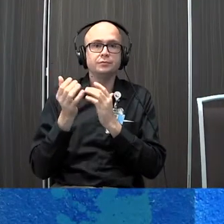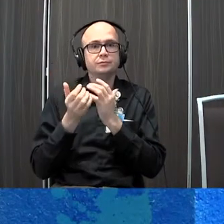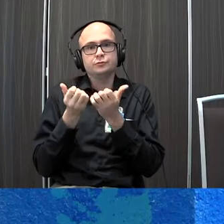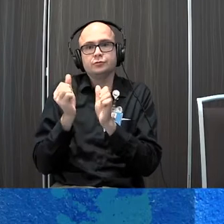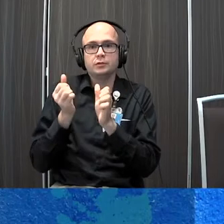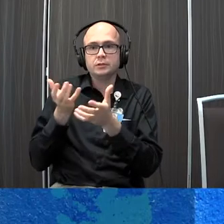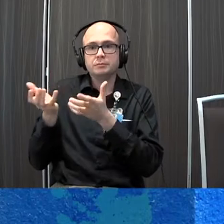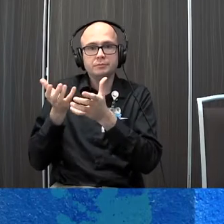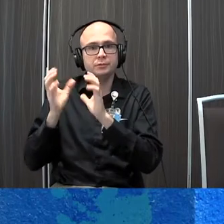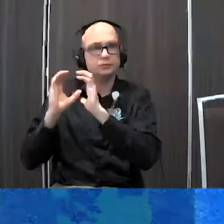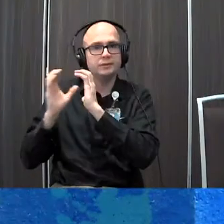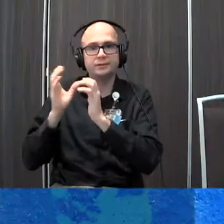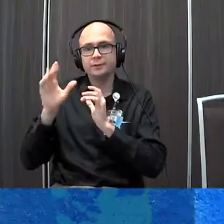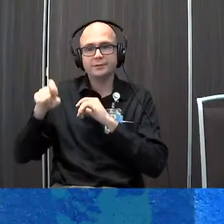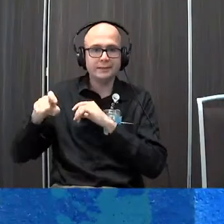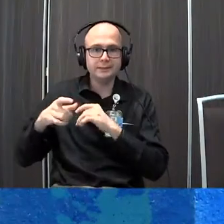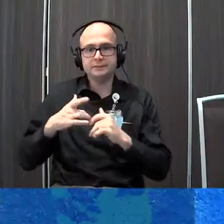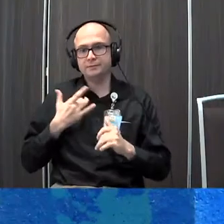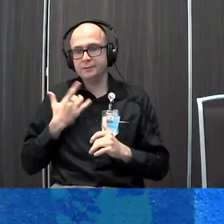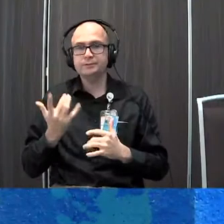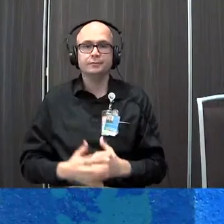their sensory needs and other wants and needs